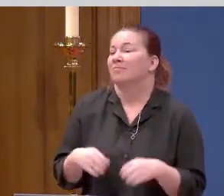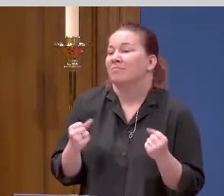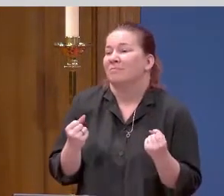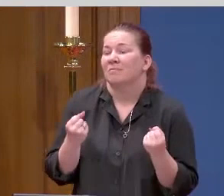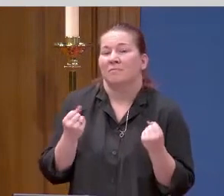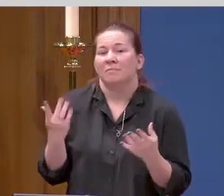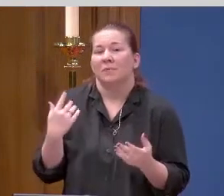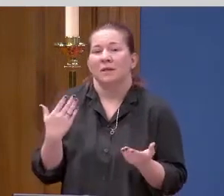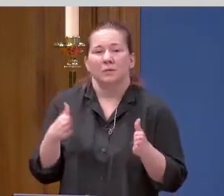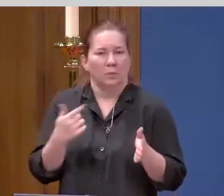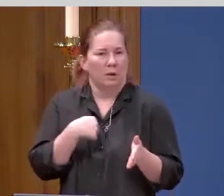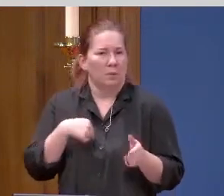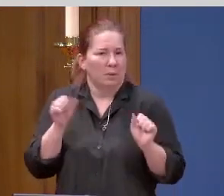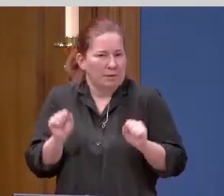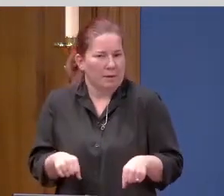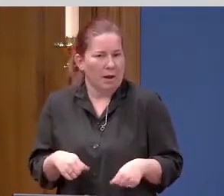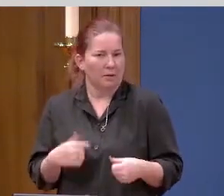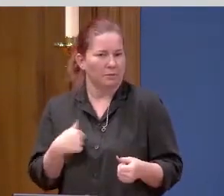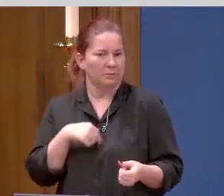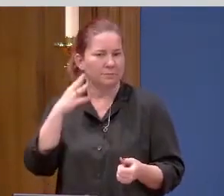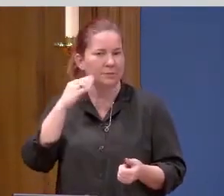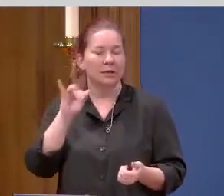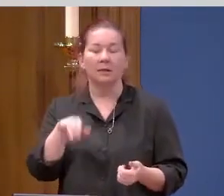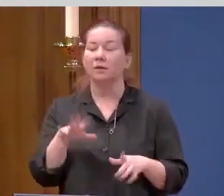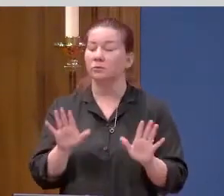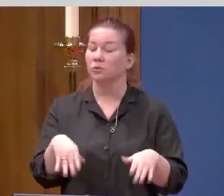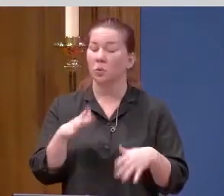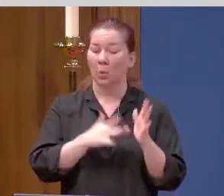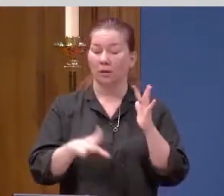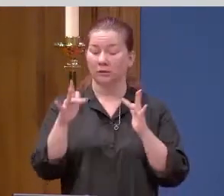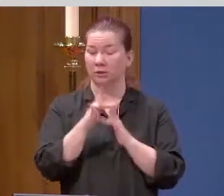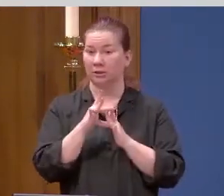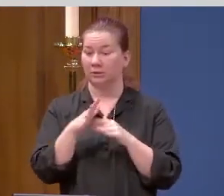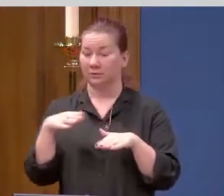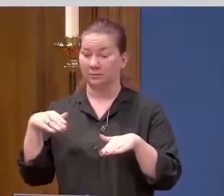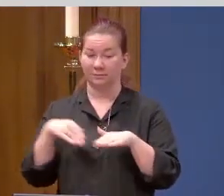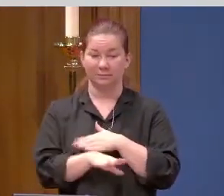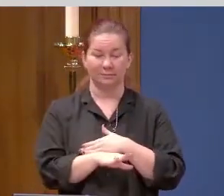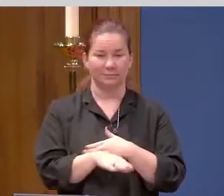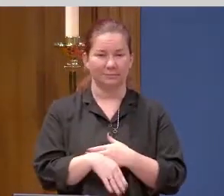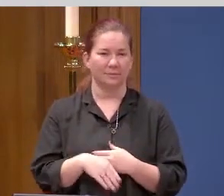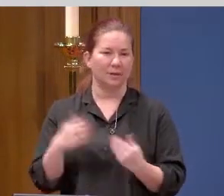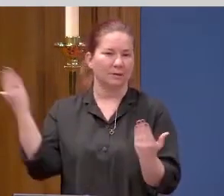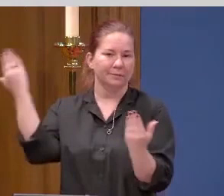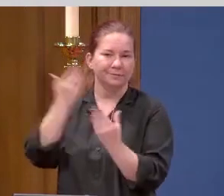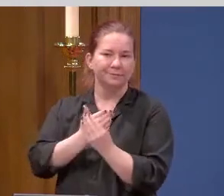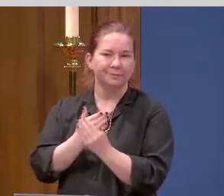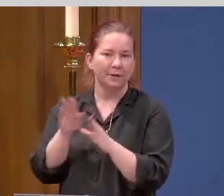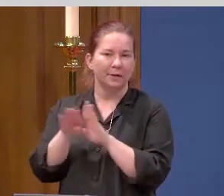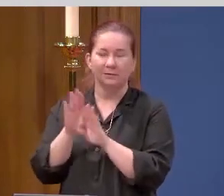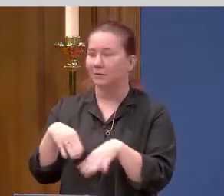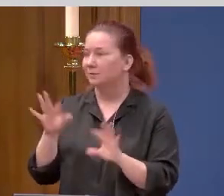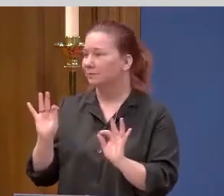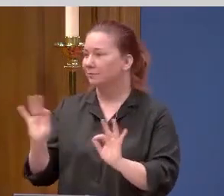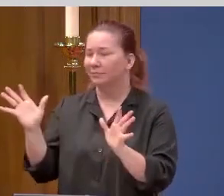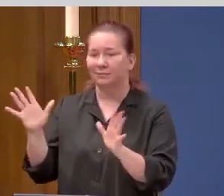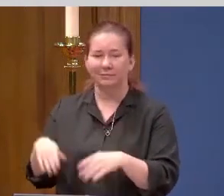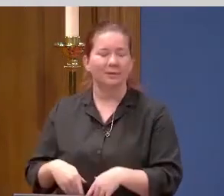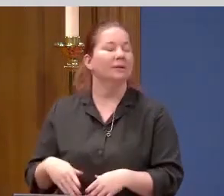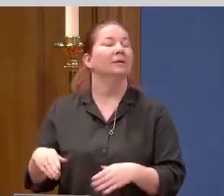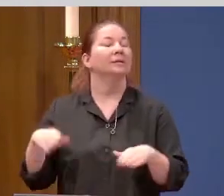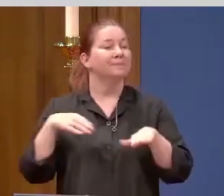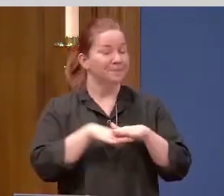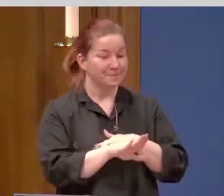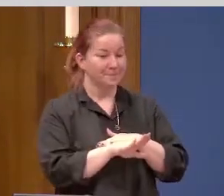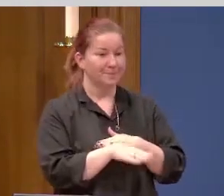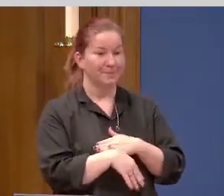and we do. So Jesus enters that room because no locked door is going to stop him. He stands